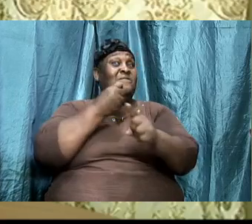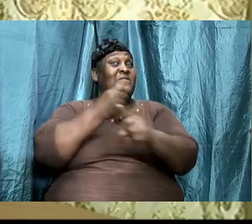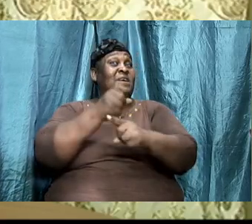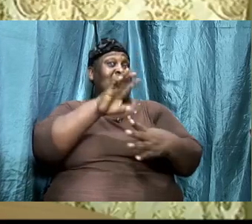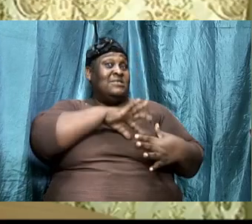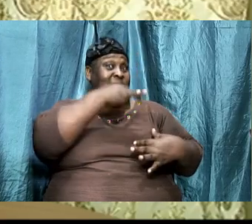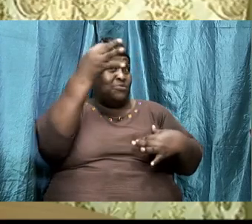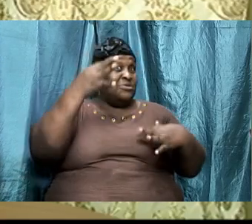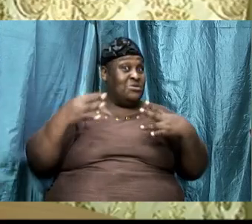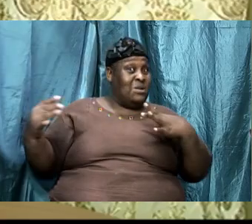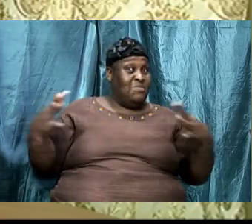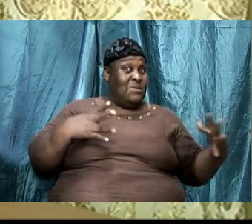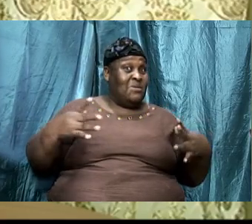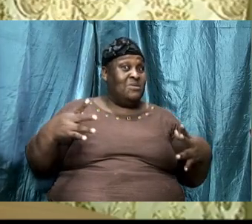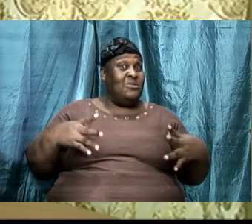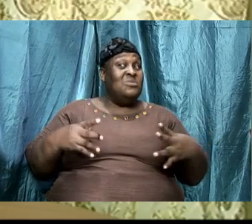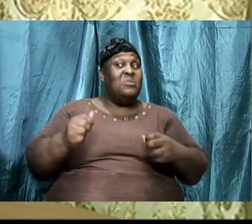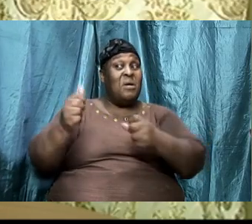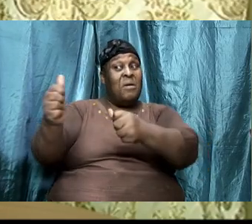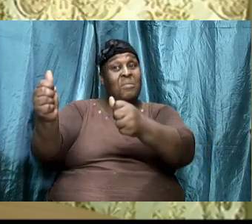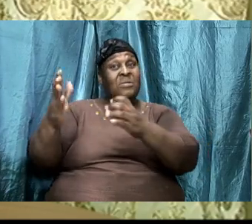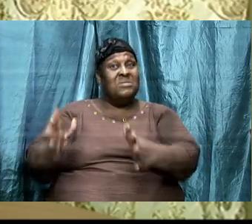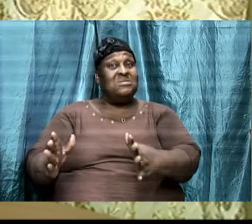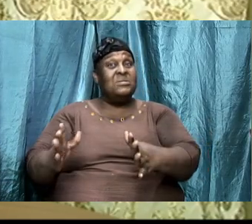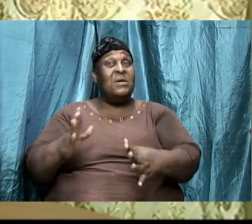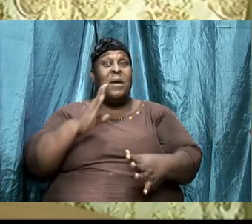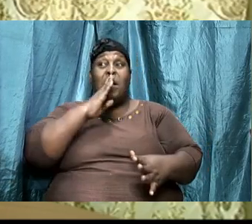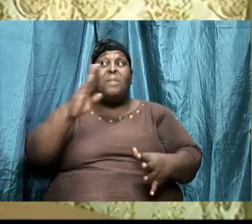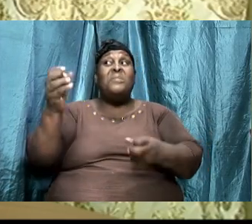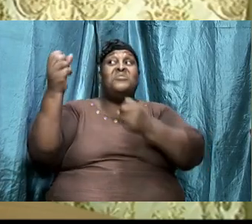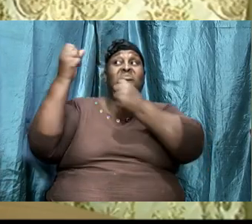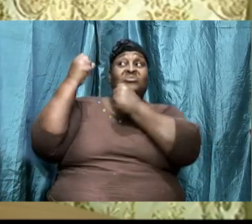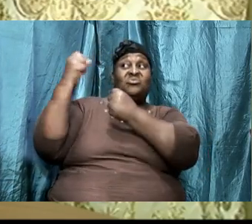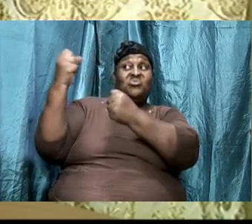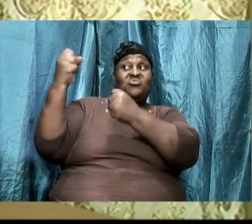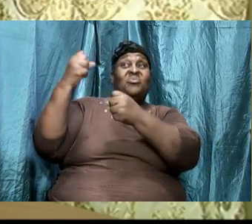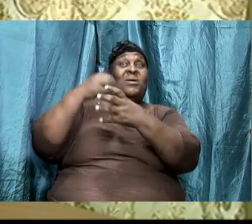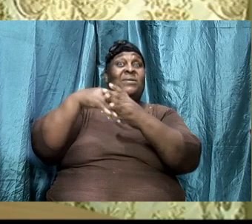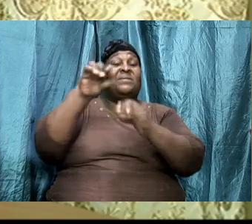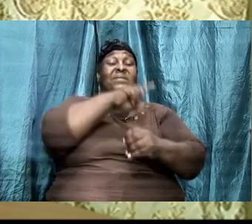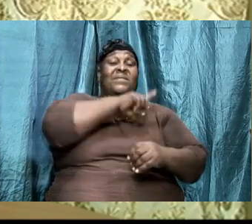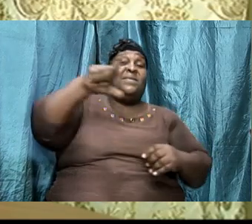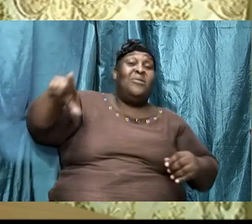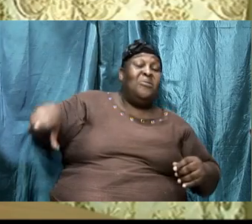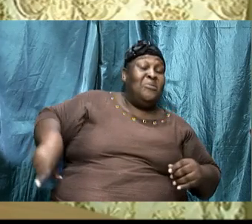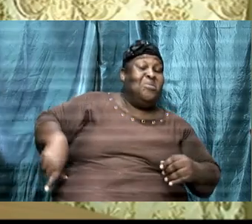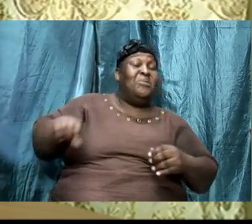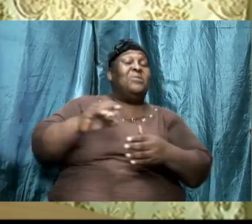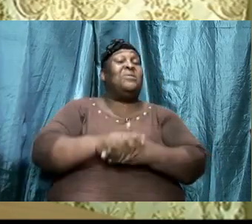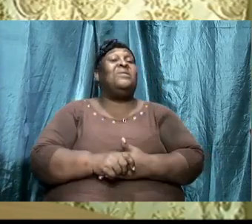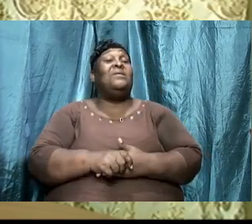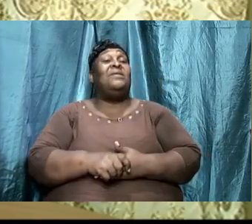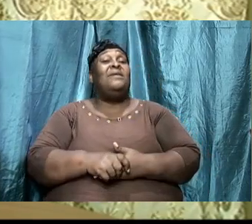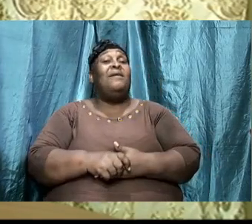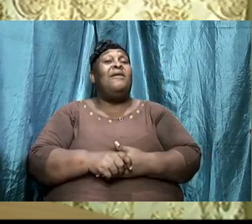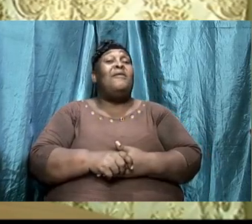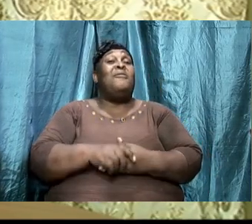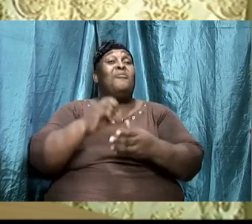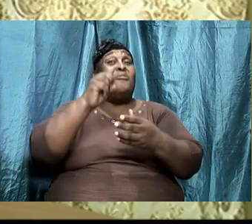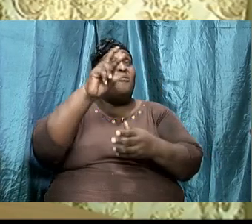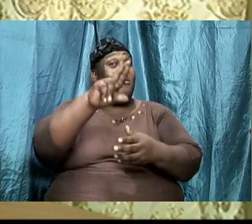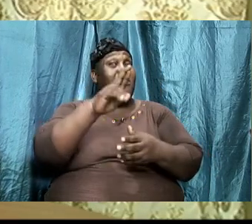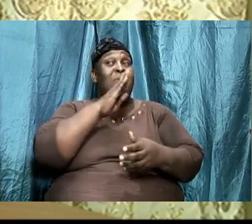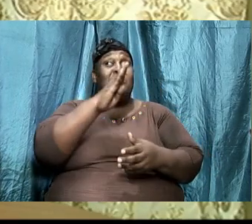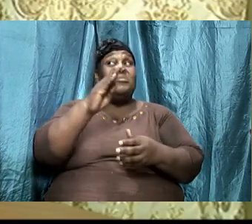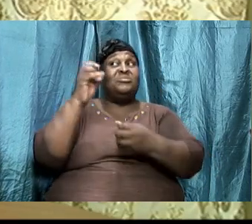was saying that we are to be strong in the Lord are to be strengthened by the